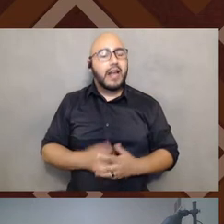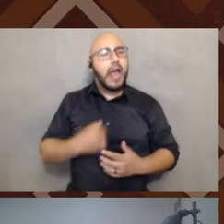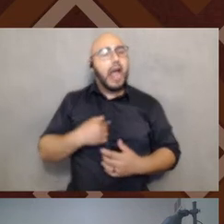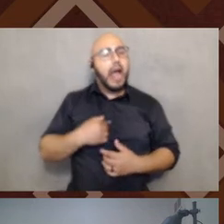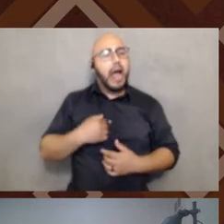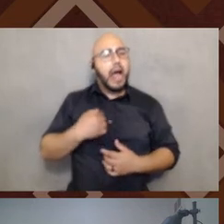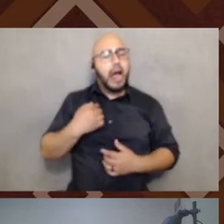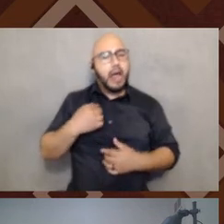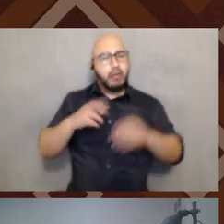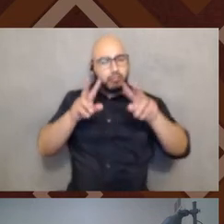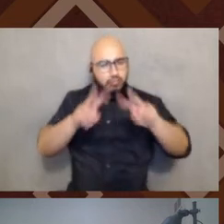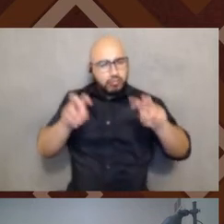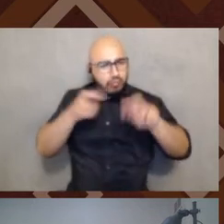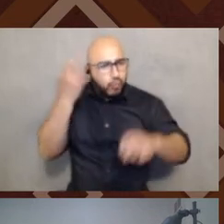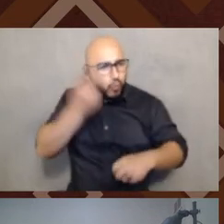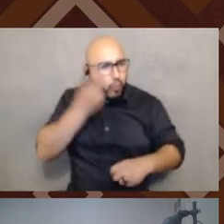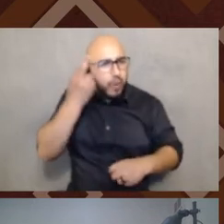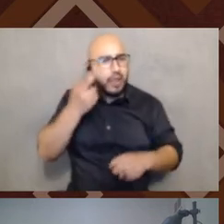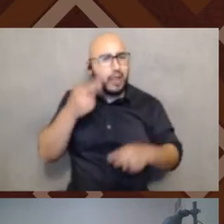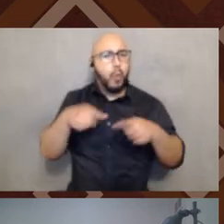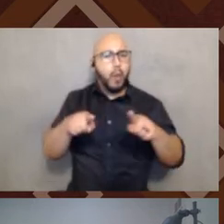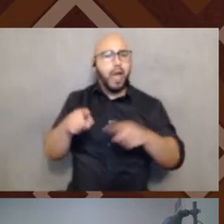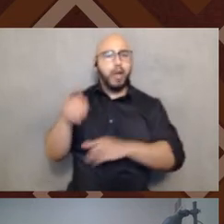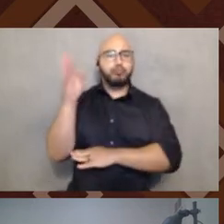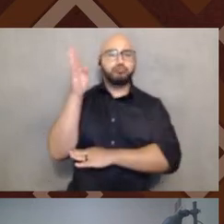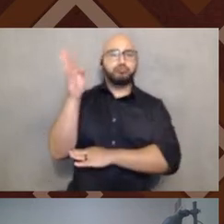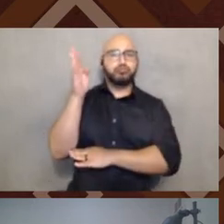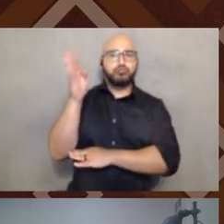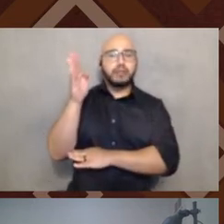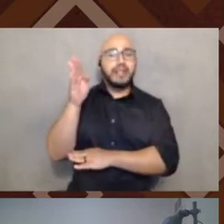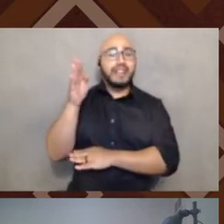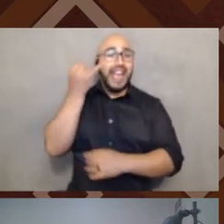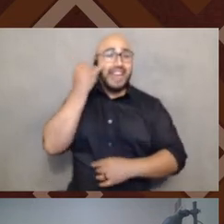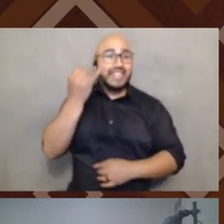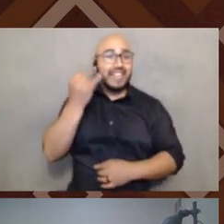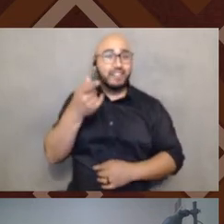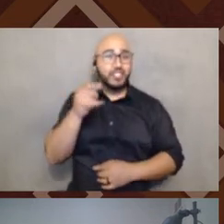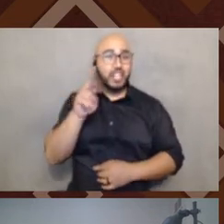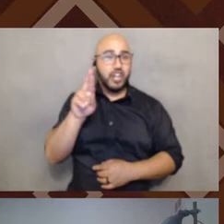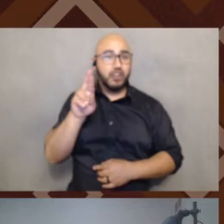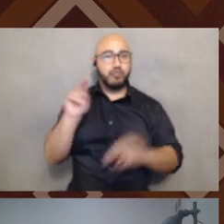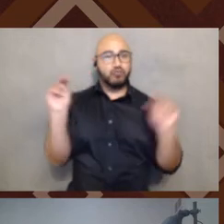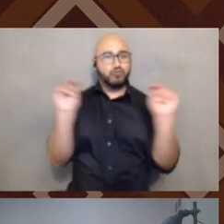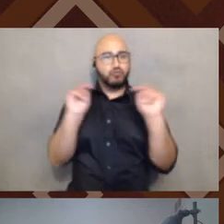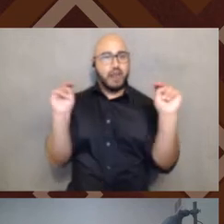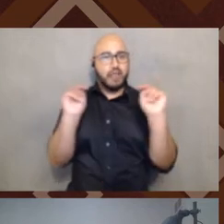were chat, um, talking and presenting Matt is like this idea of gender neutrality is, um,